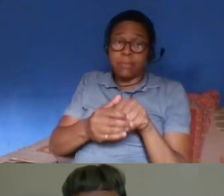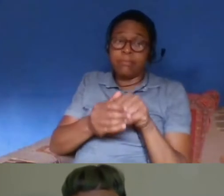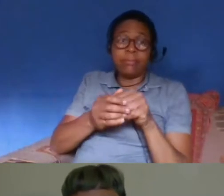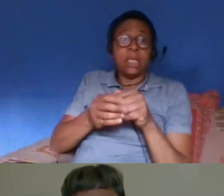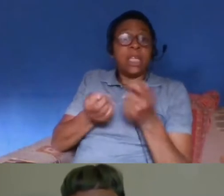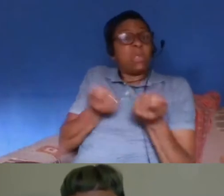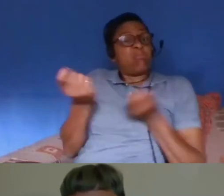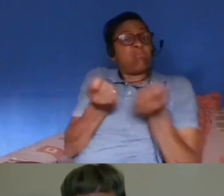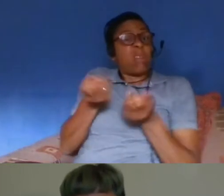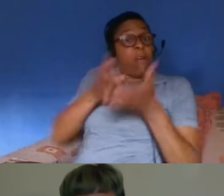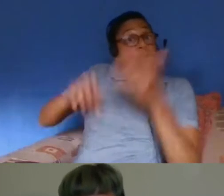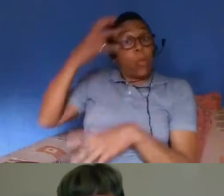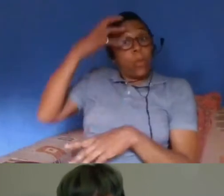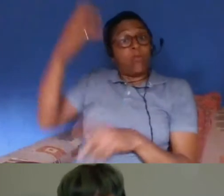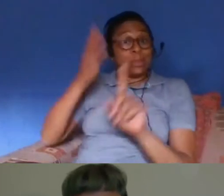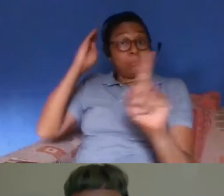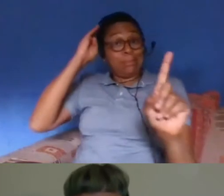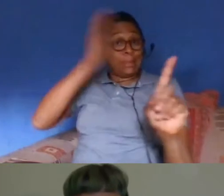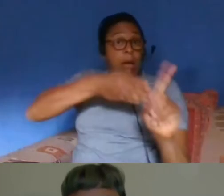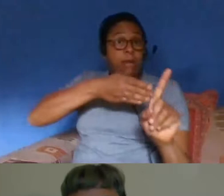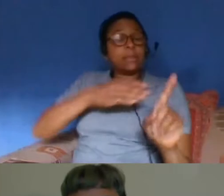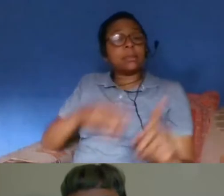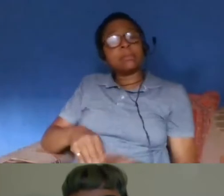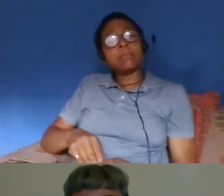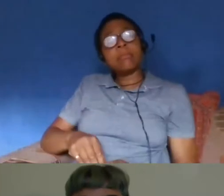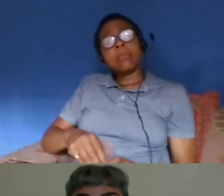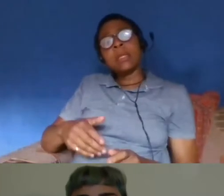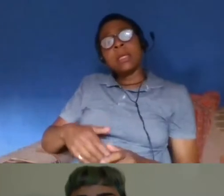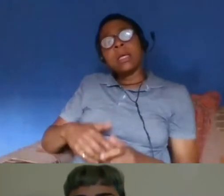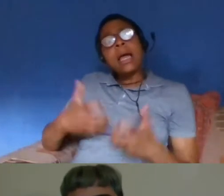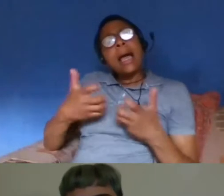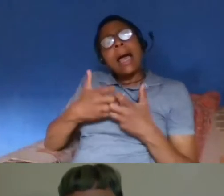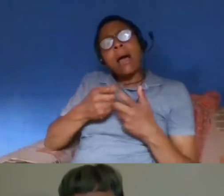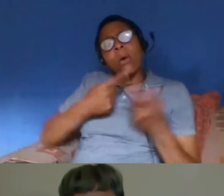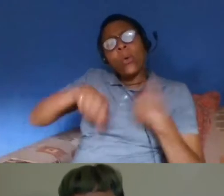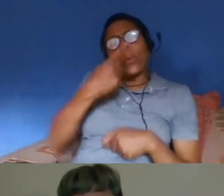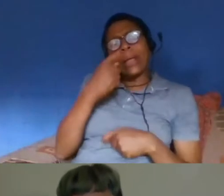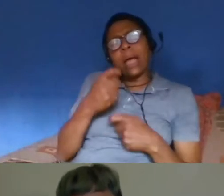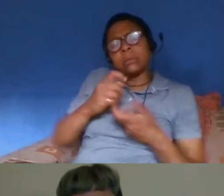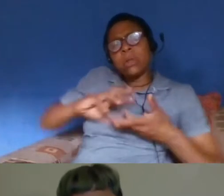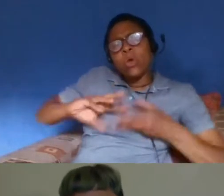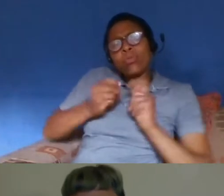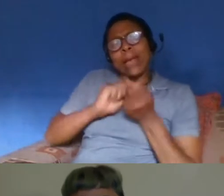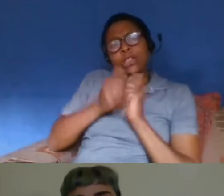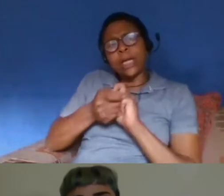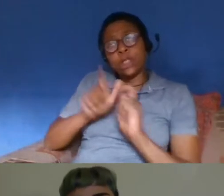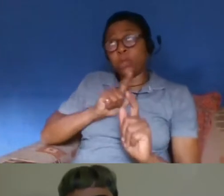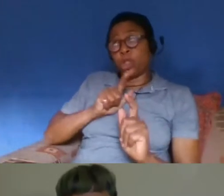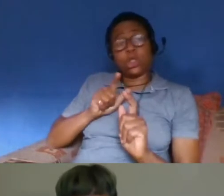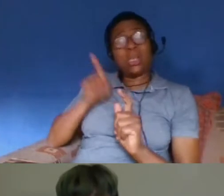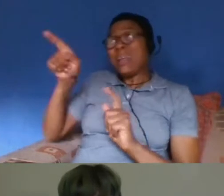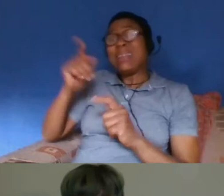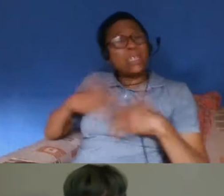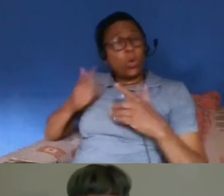able to shape the discourse and decisions of politicians or policy makers to create change here when there seems to be so much resistance to even acknowledging it